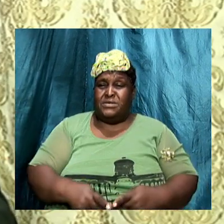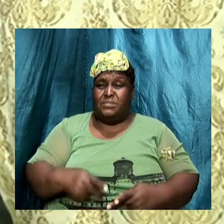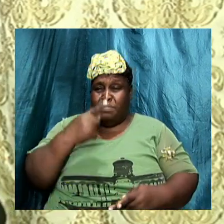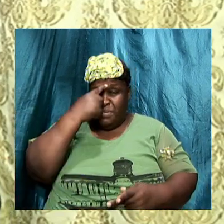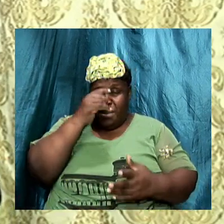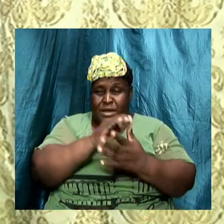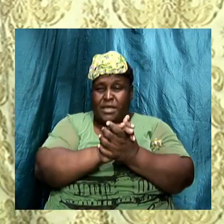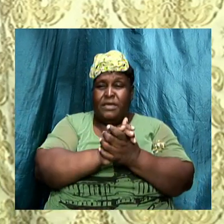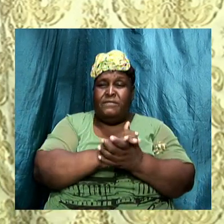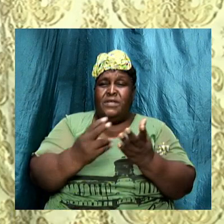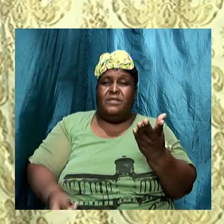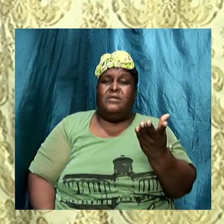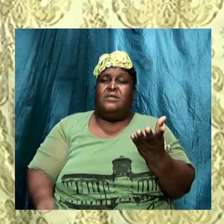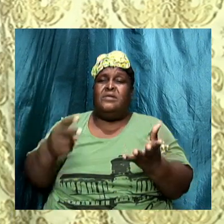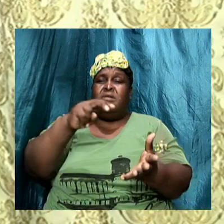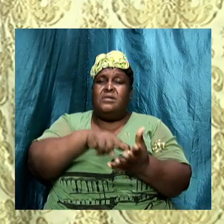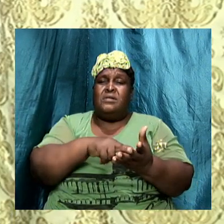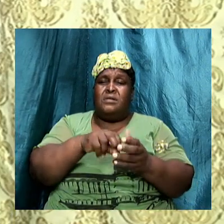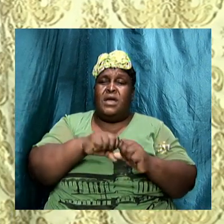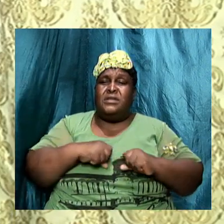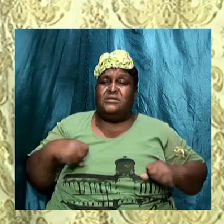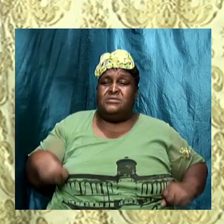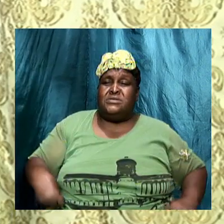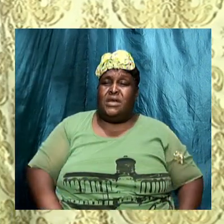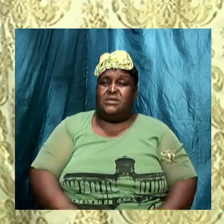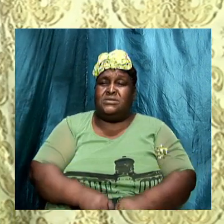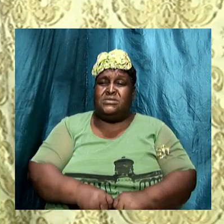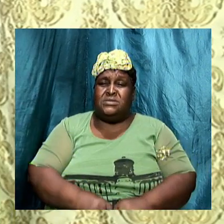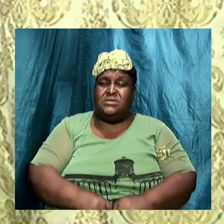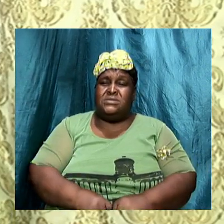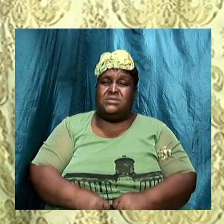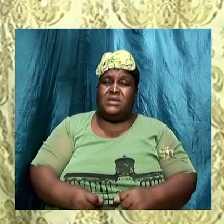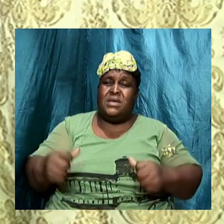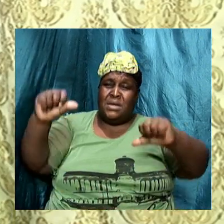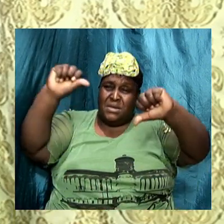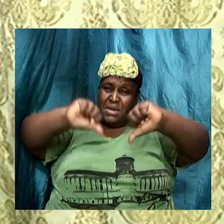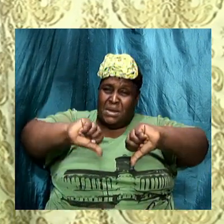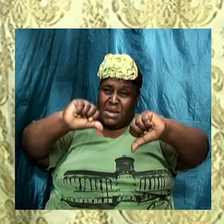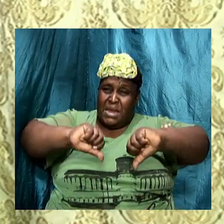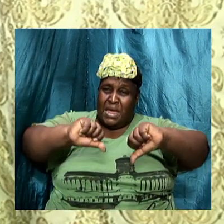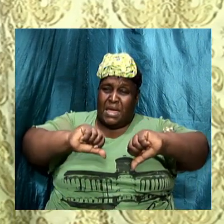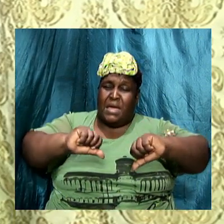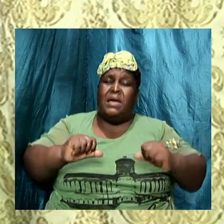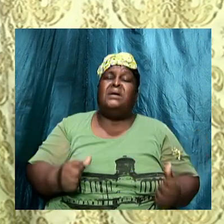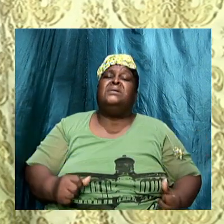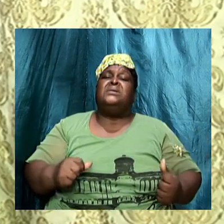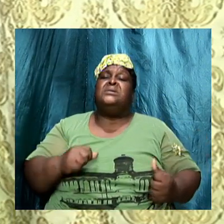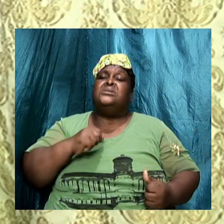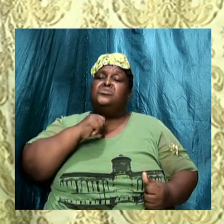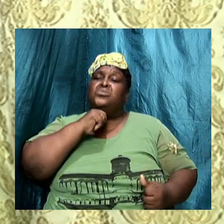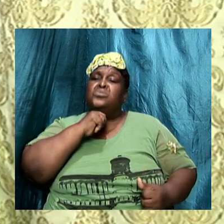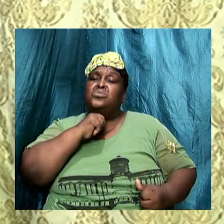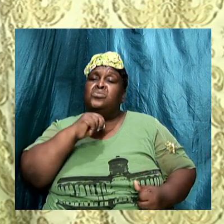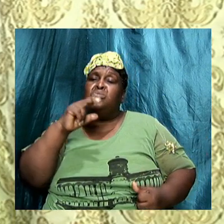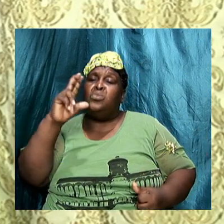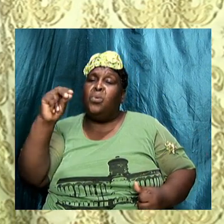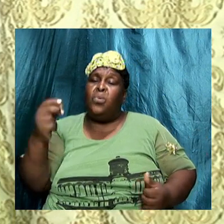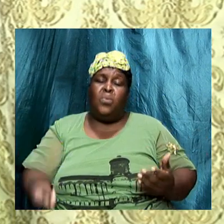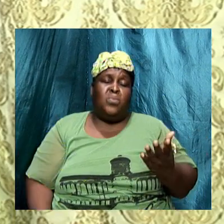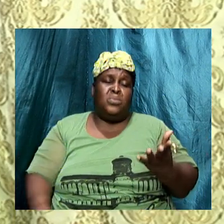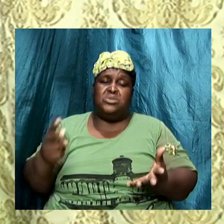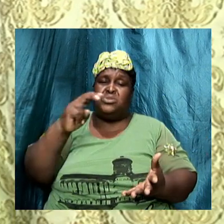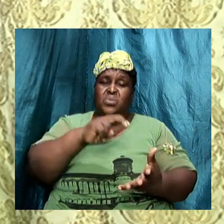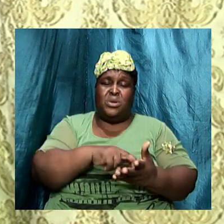and the Sadducees denied the afterlife holding that a soul perish at death